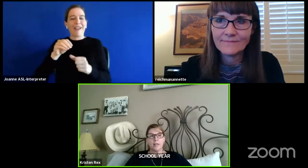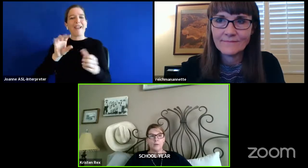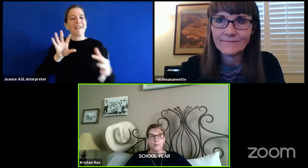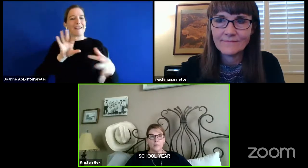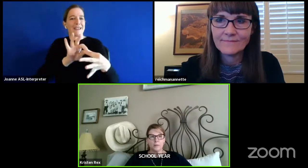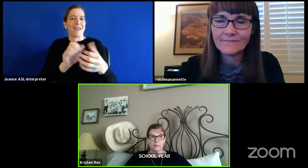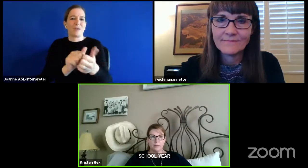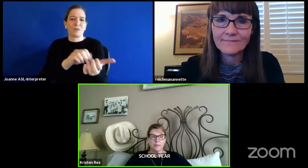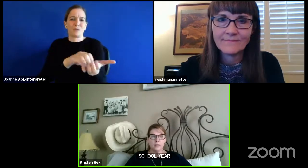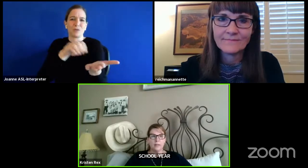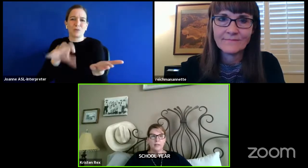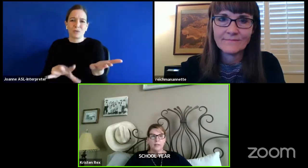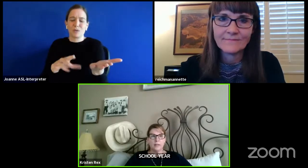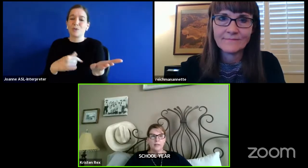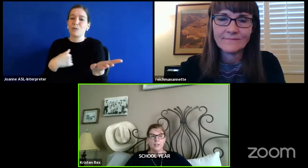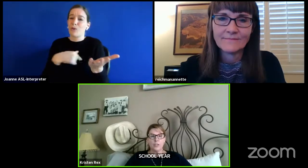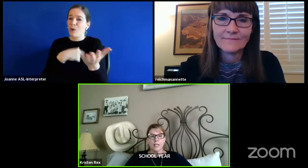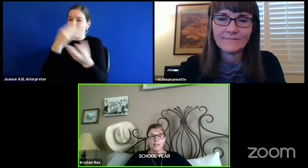we are here to help,